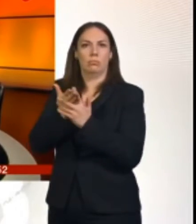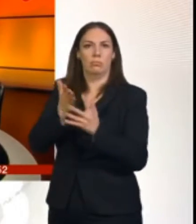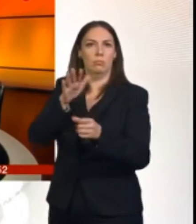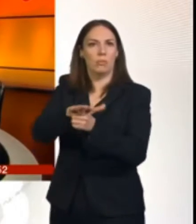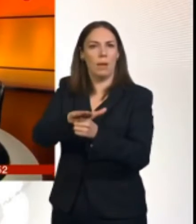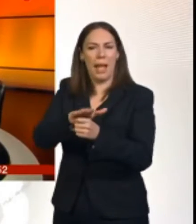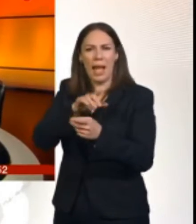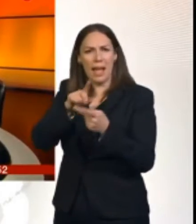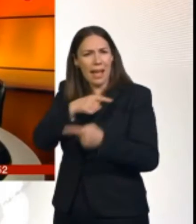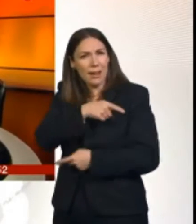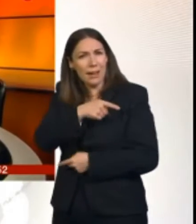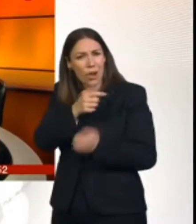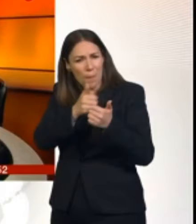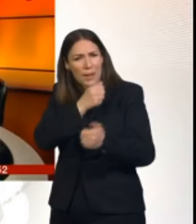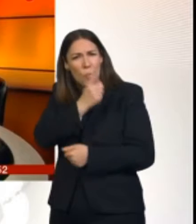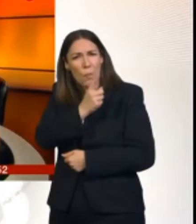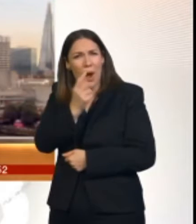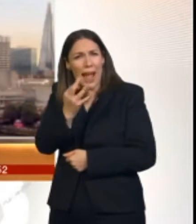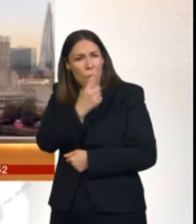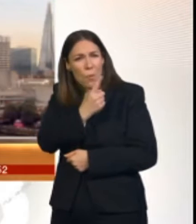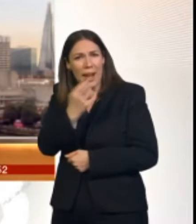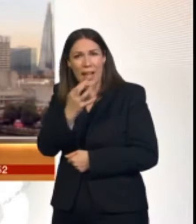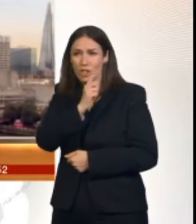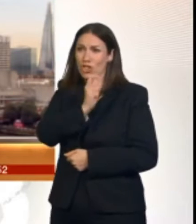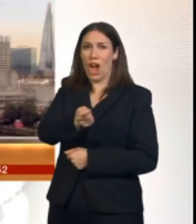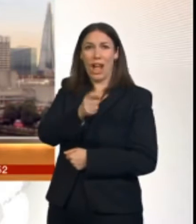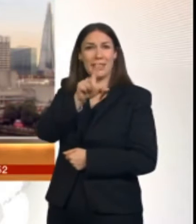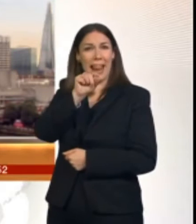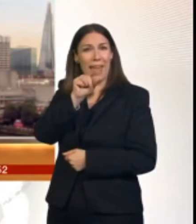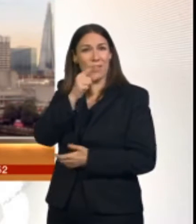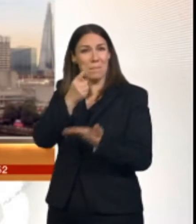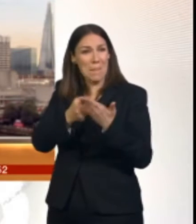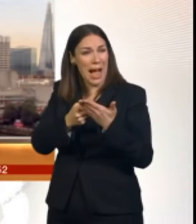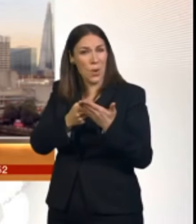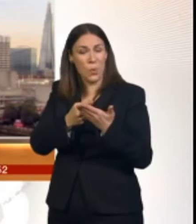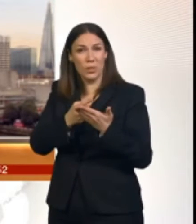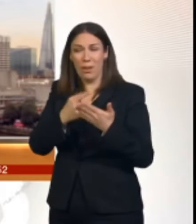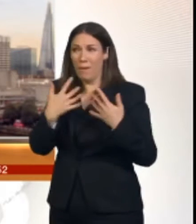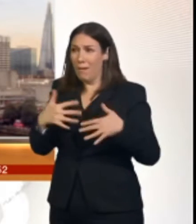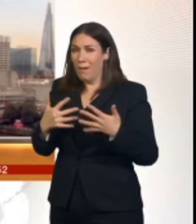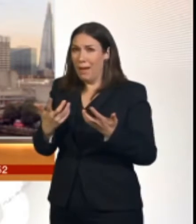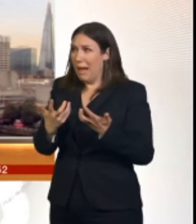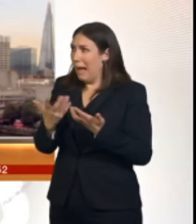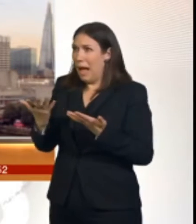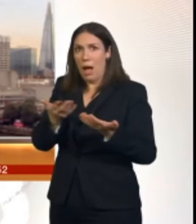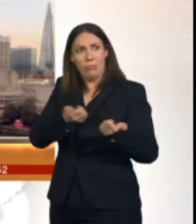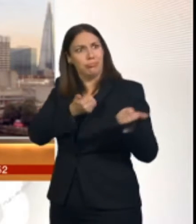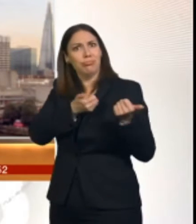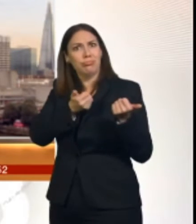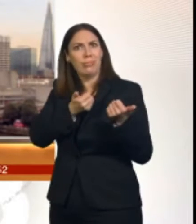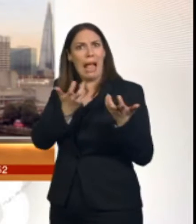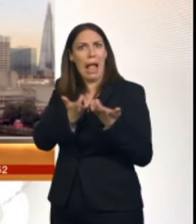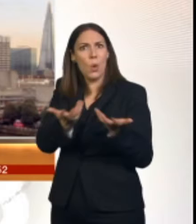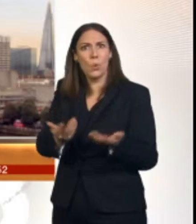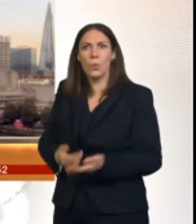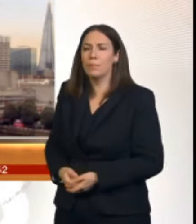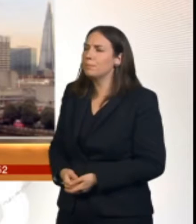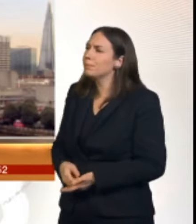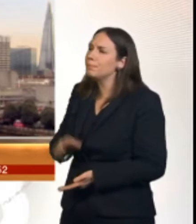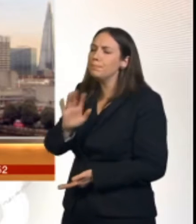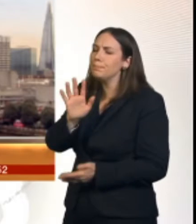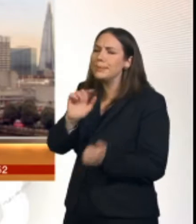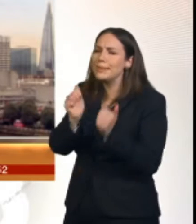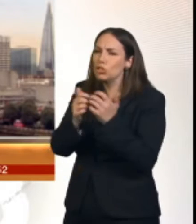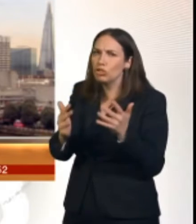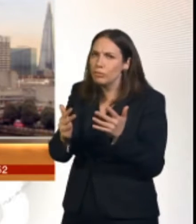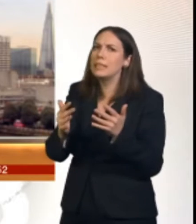call. How was that ever allowed in the first place? Well, I disagree that it's taken us a long time this year. So